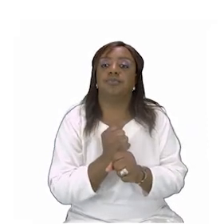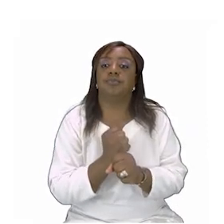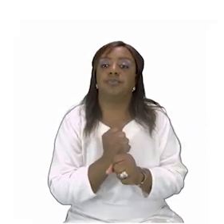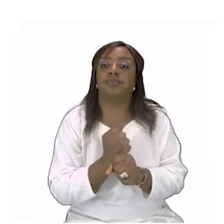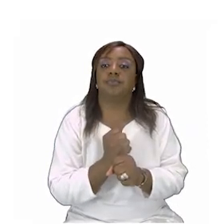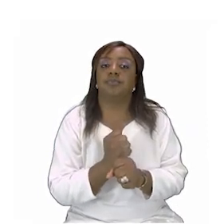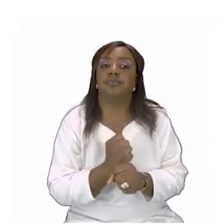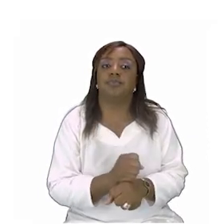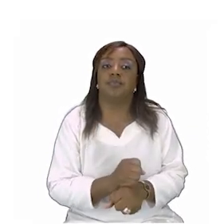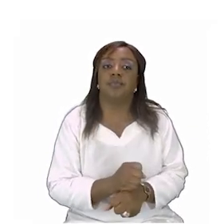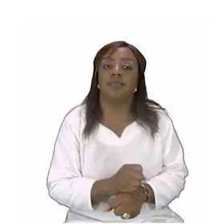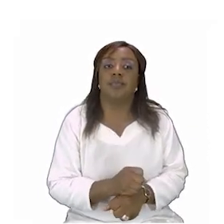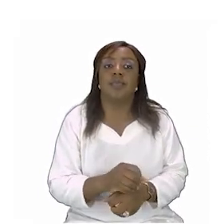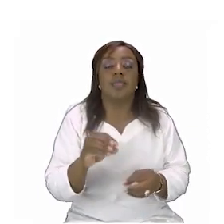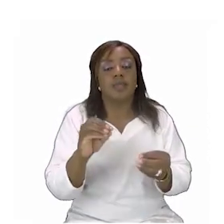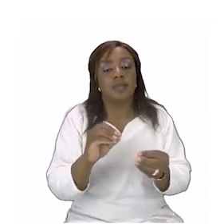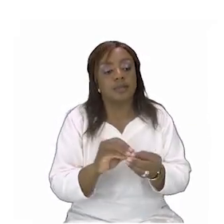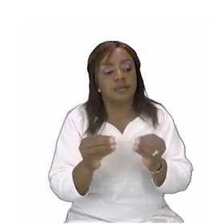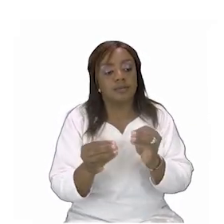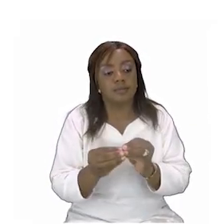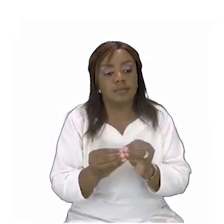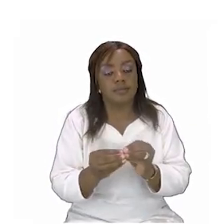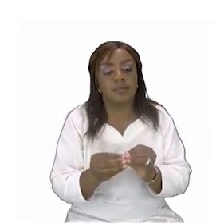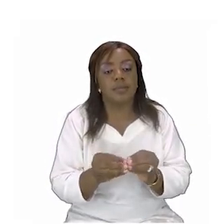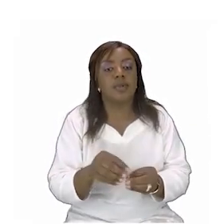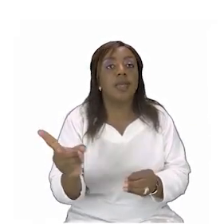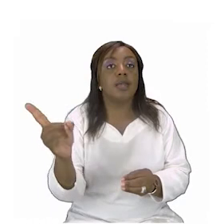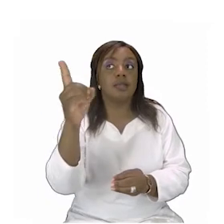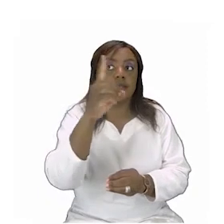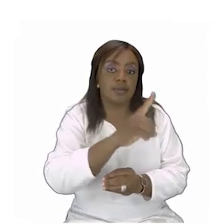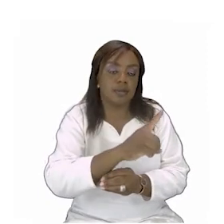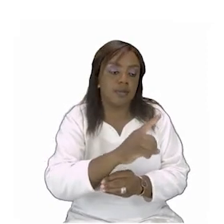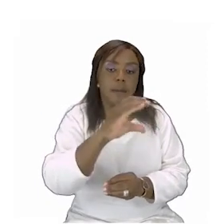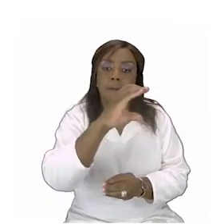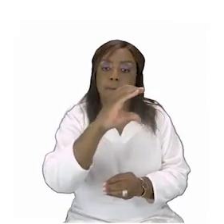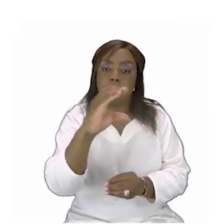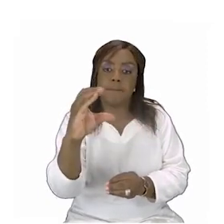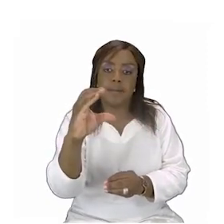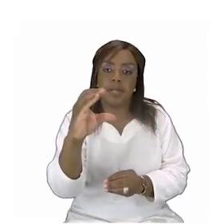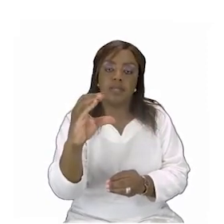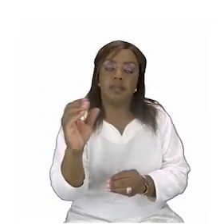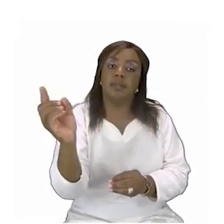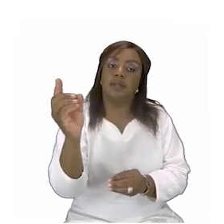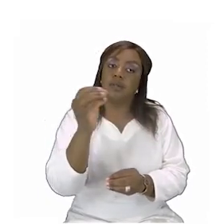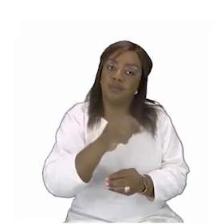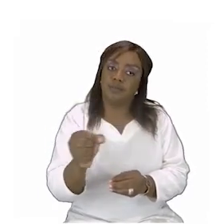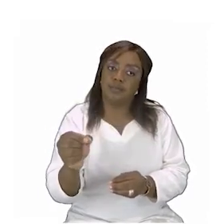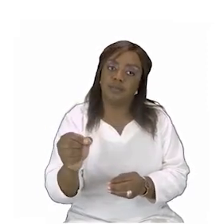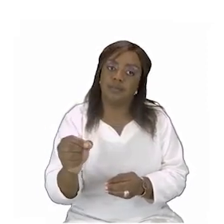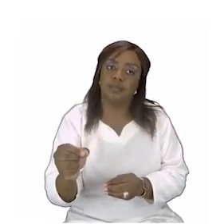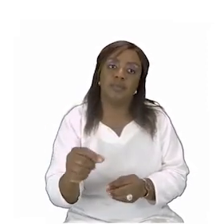you're going to put a number and a month then it says i have dash hair